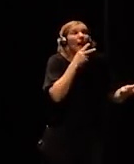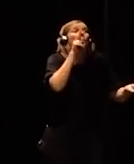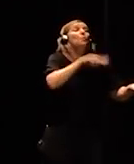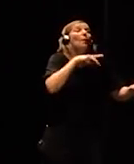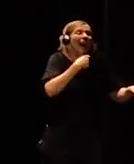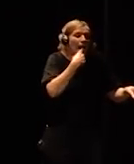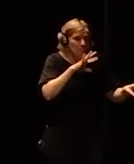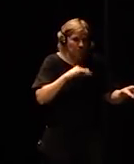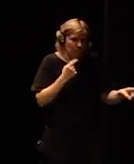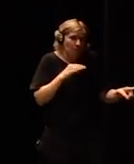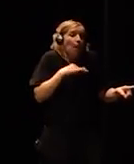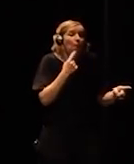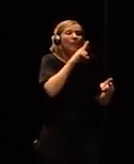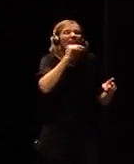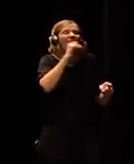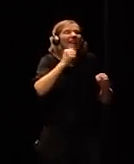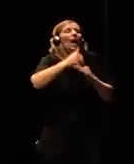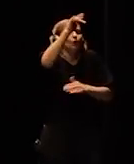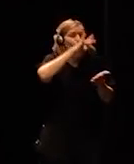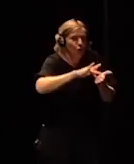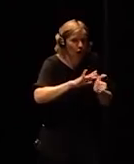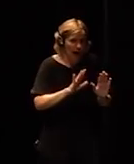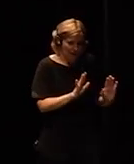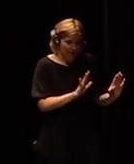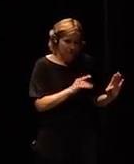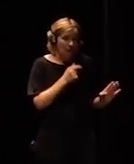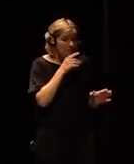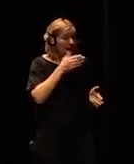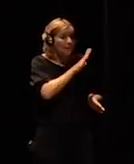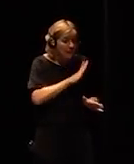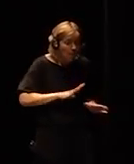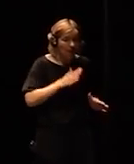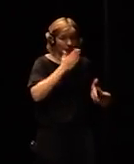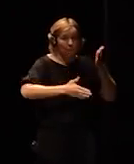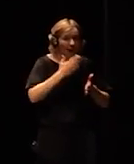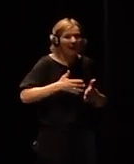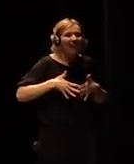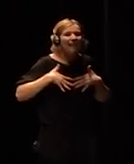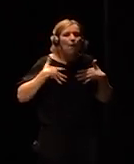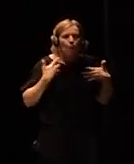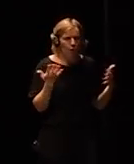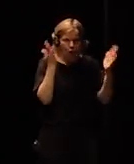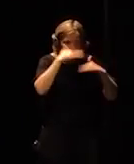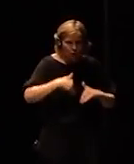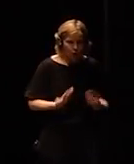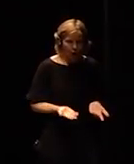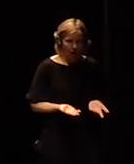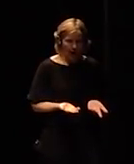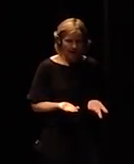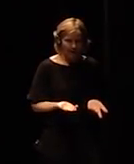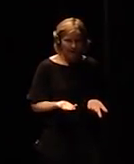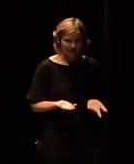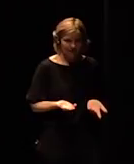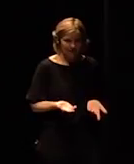discussion but machines don't have emotions they don't exist you may know the German word Dasein existence